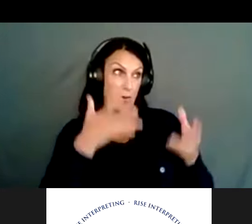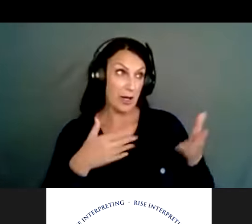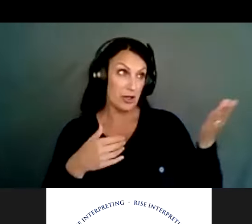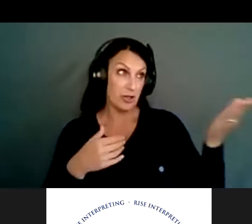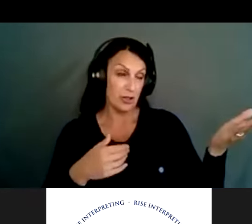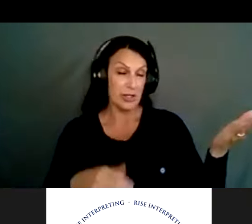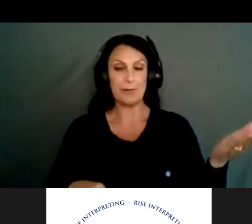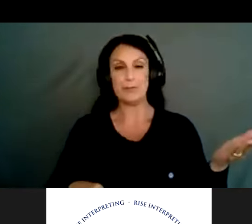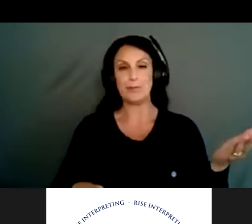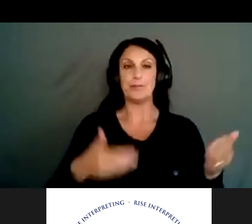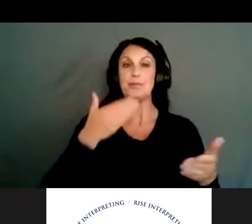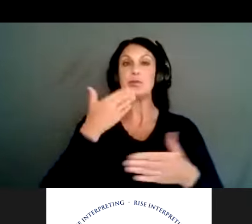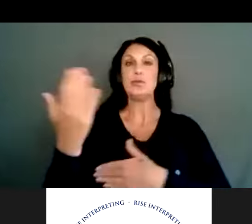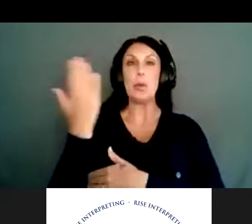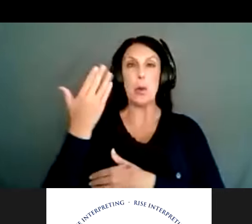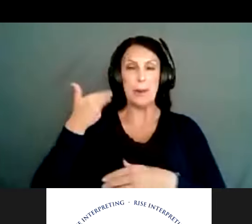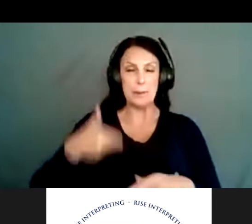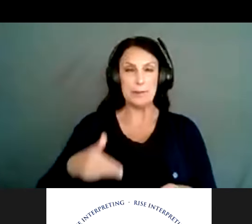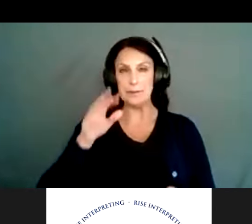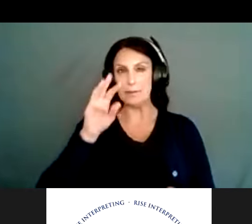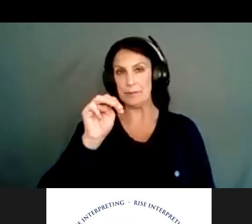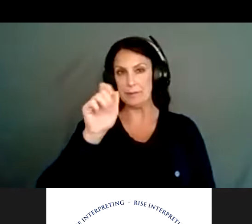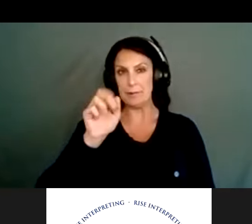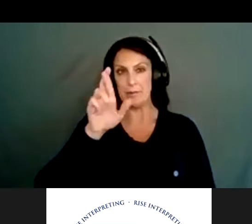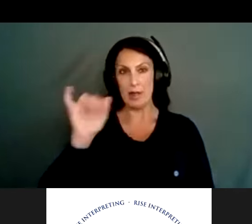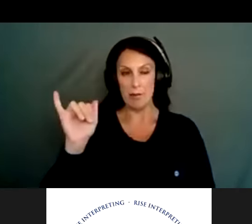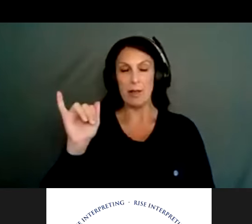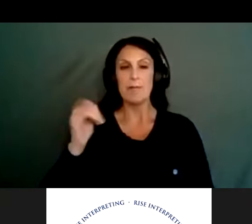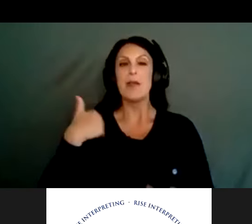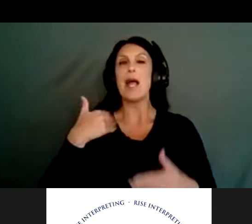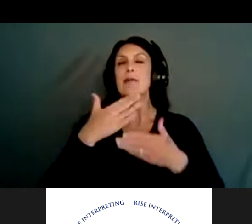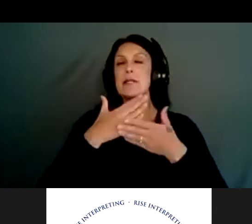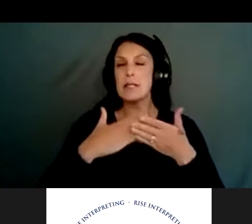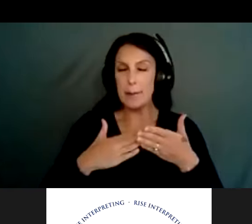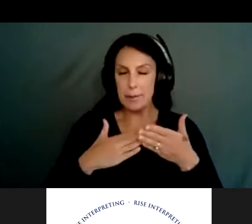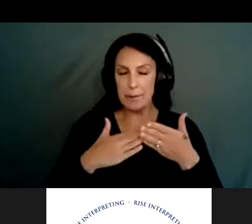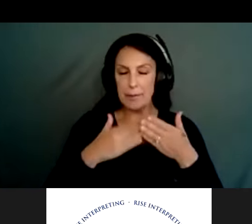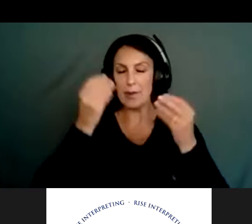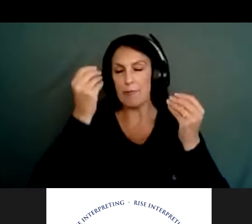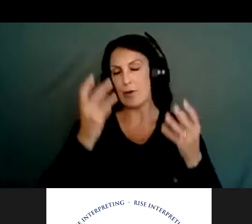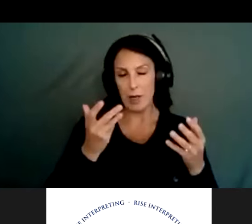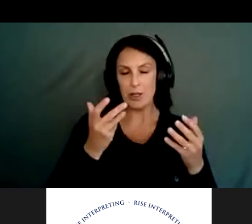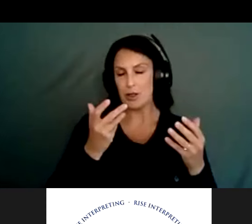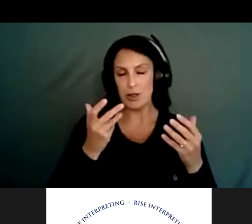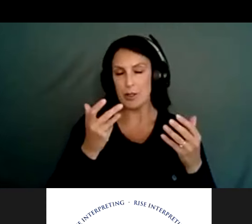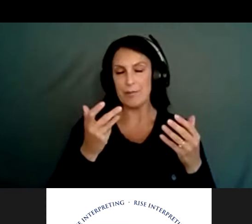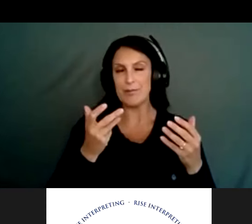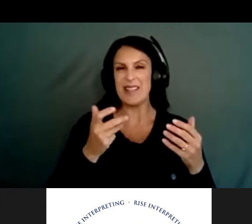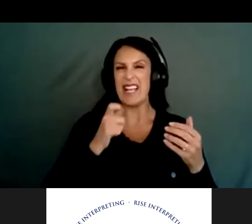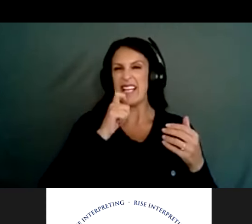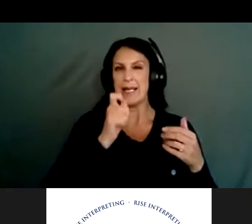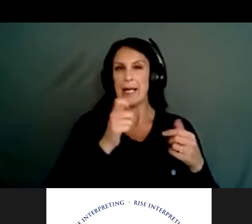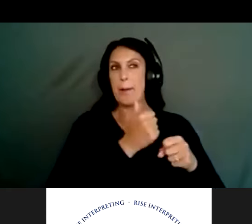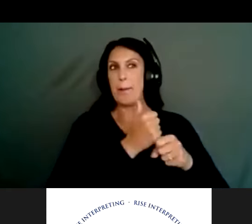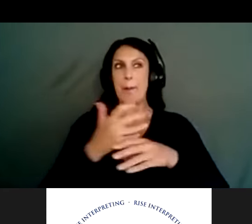Good, uh, good morning. This is Mary. Um, I do have some information on it. We don't have it. I didn't prepare to have it,